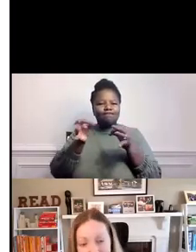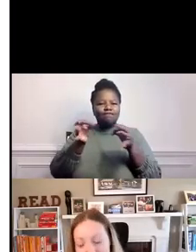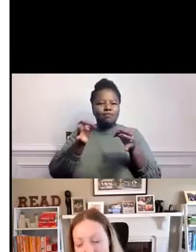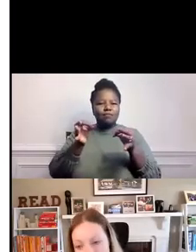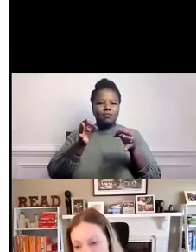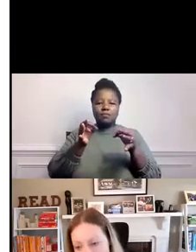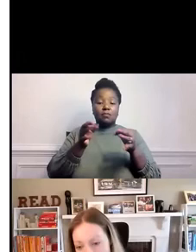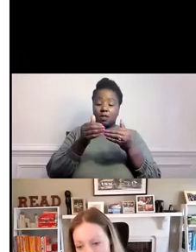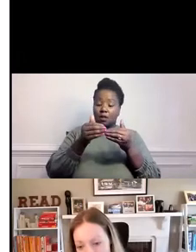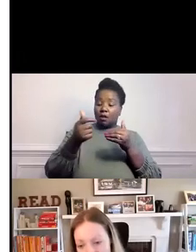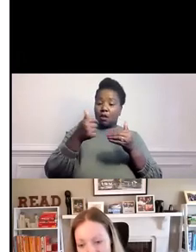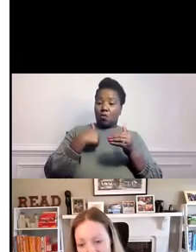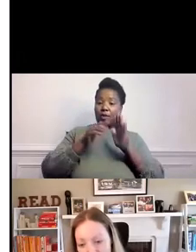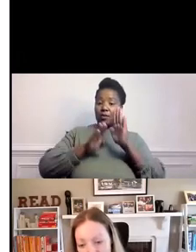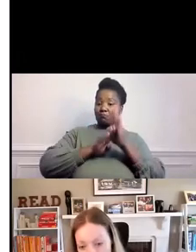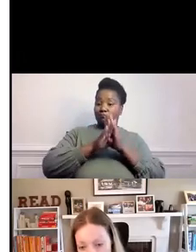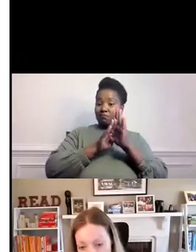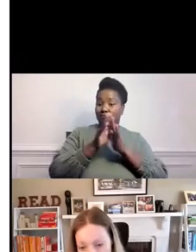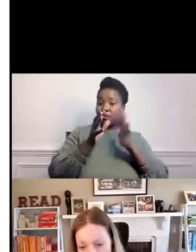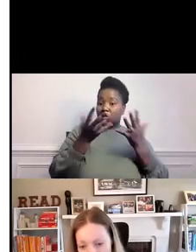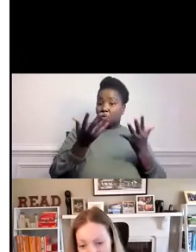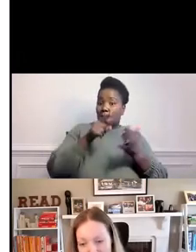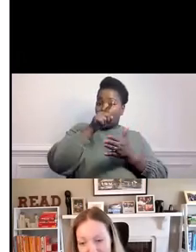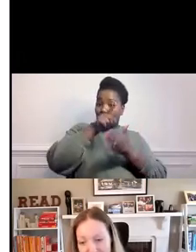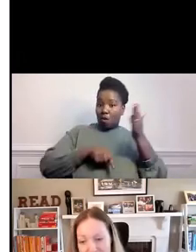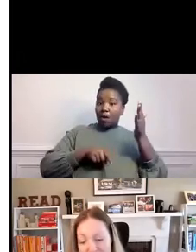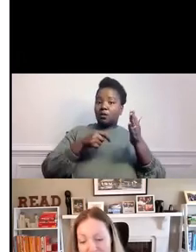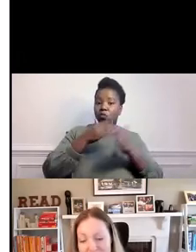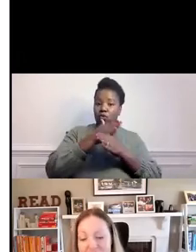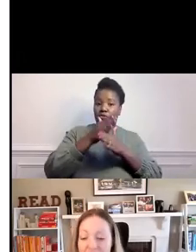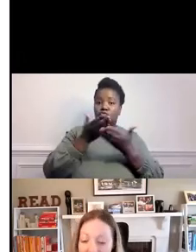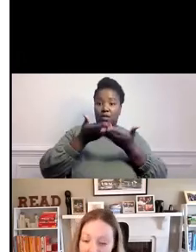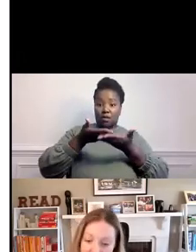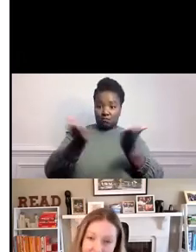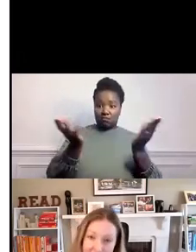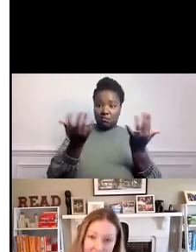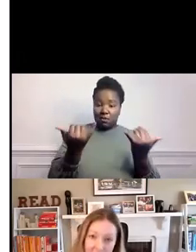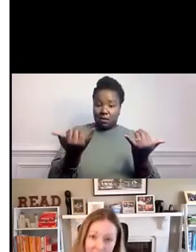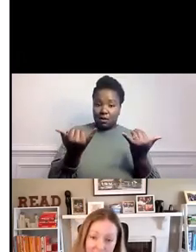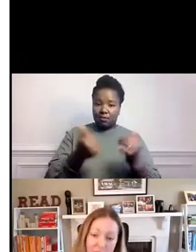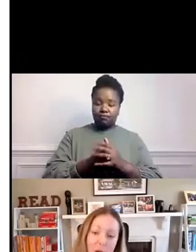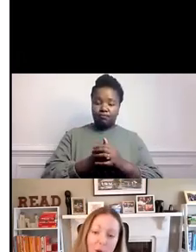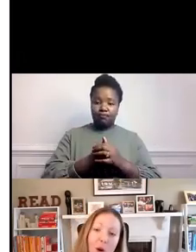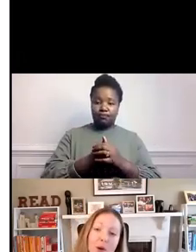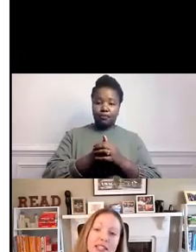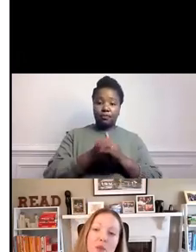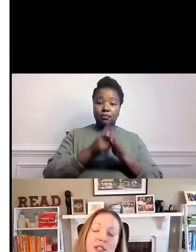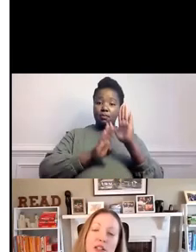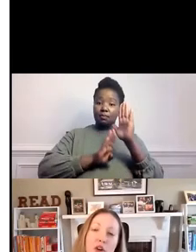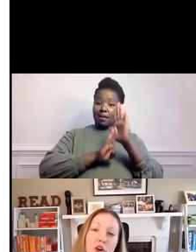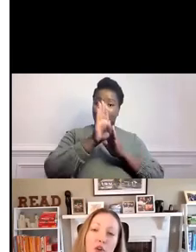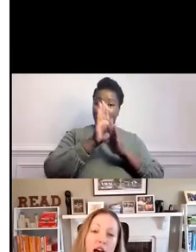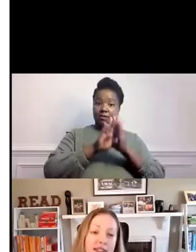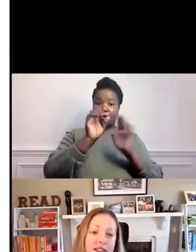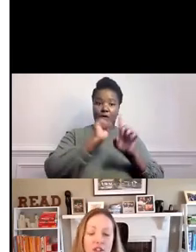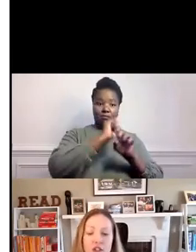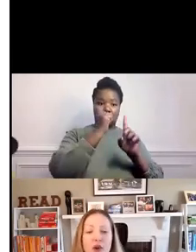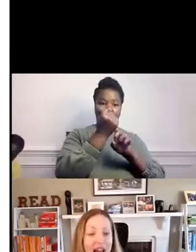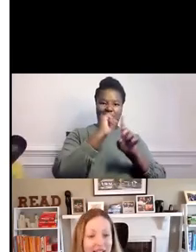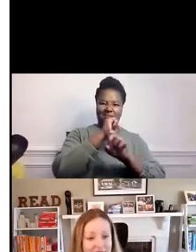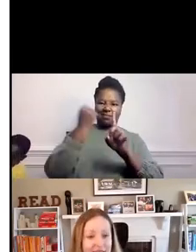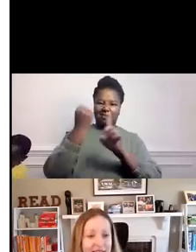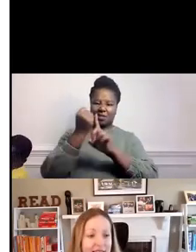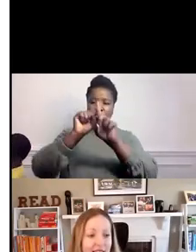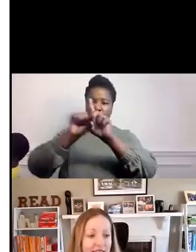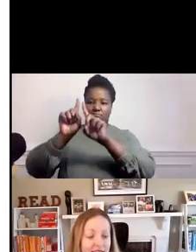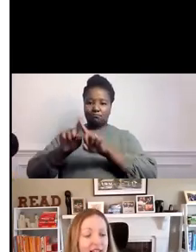developed. And we can certainly share the full report. To develop these scenarios, what we did was cross the